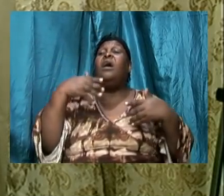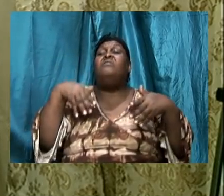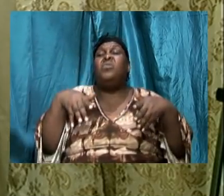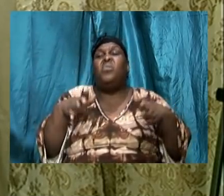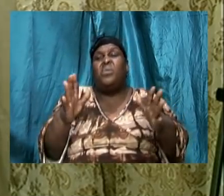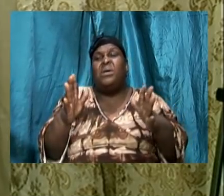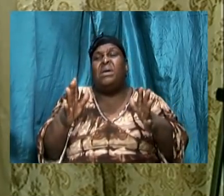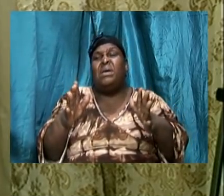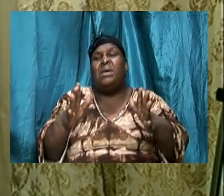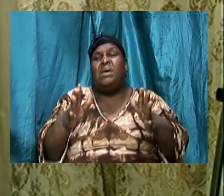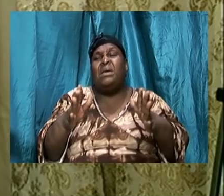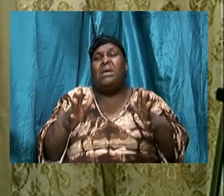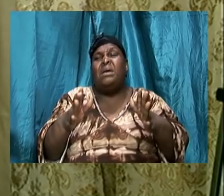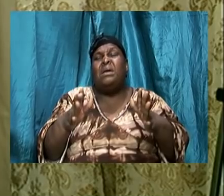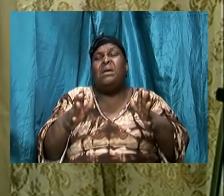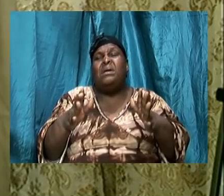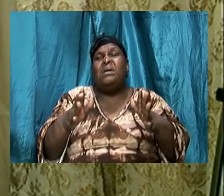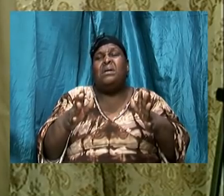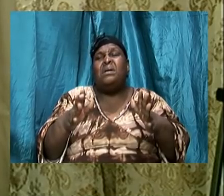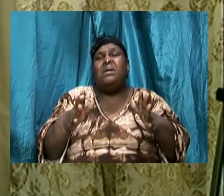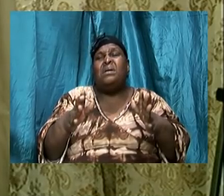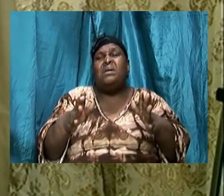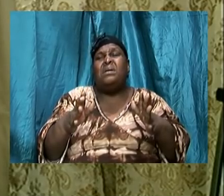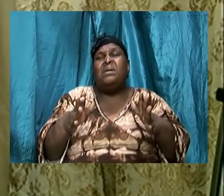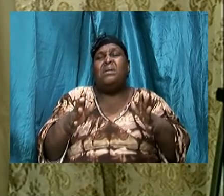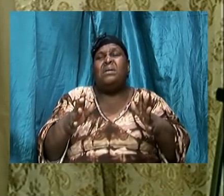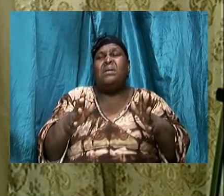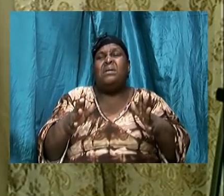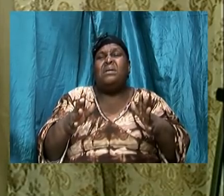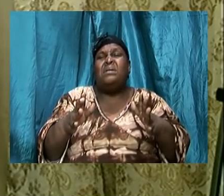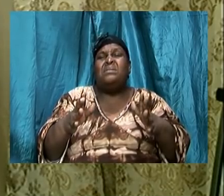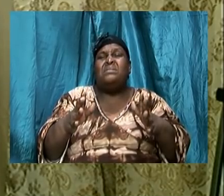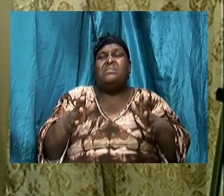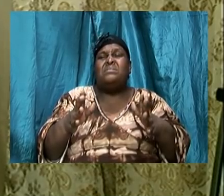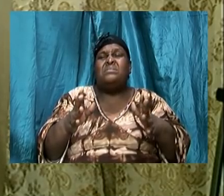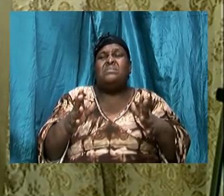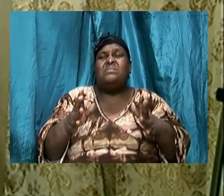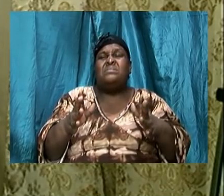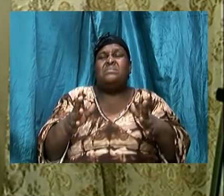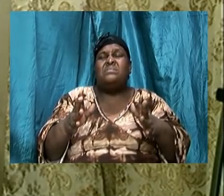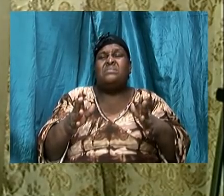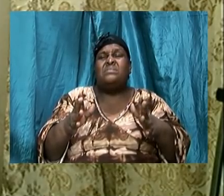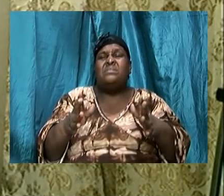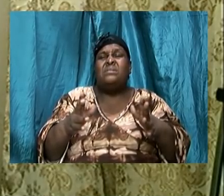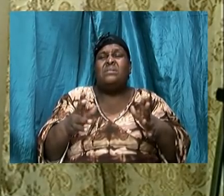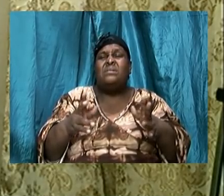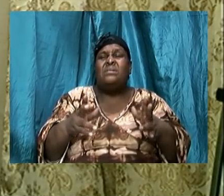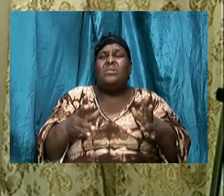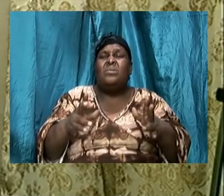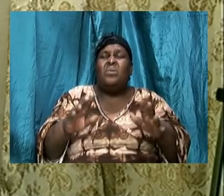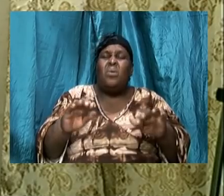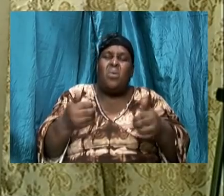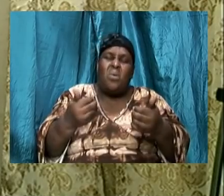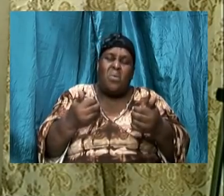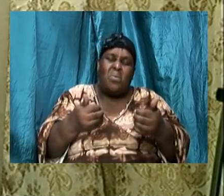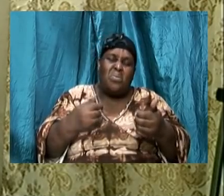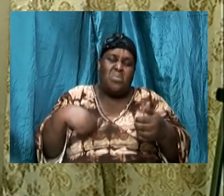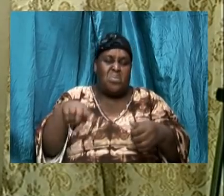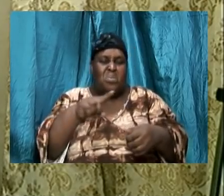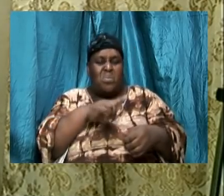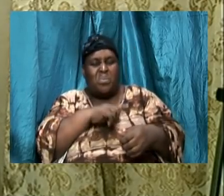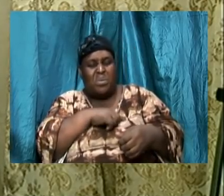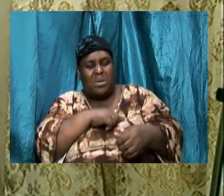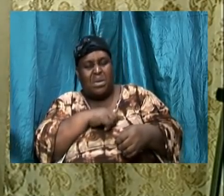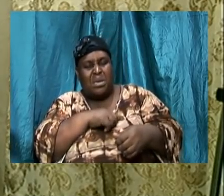impact how we put things together, how we assimilate